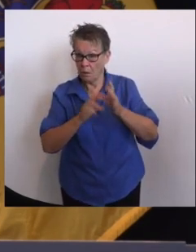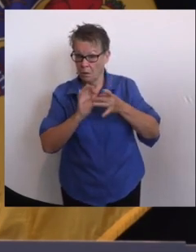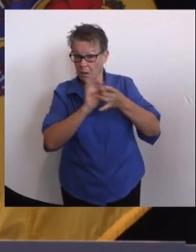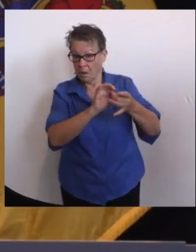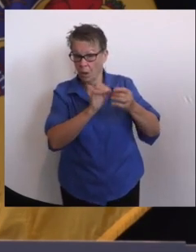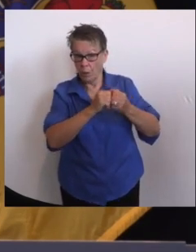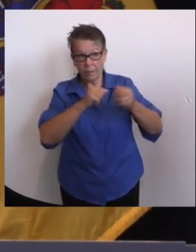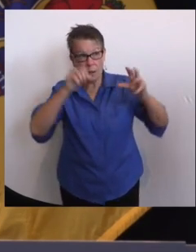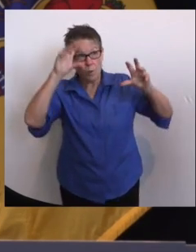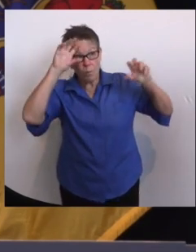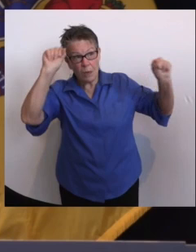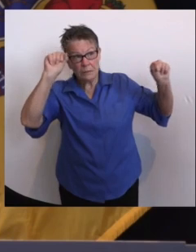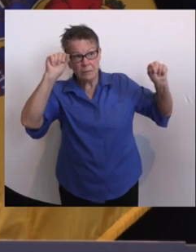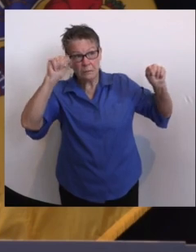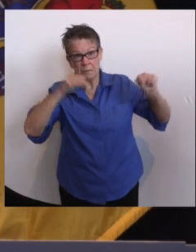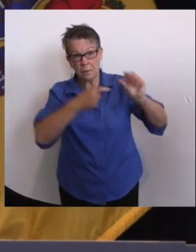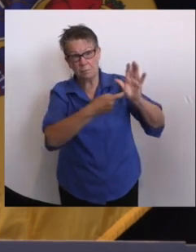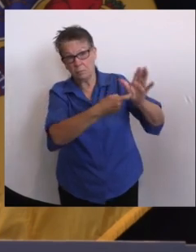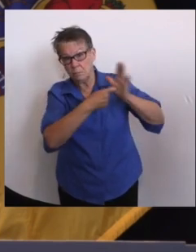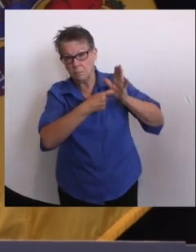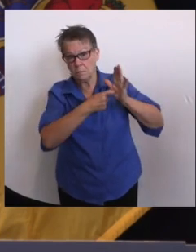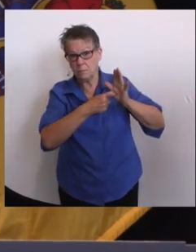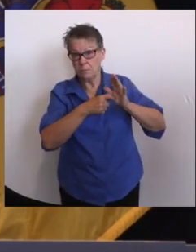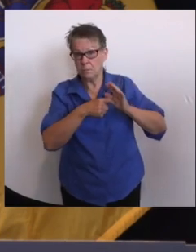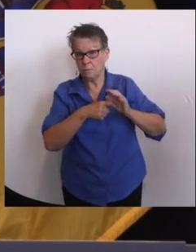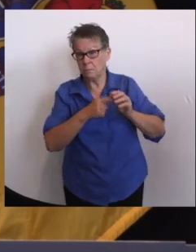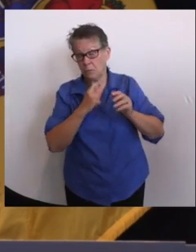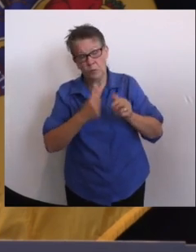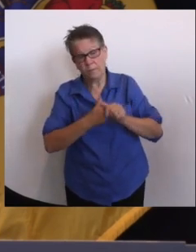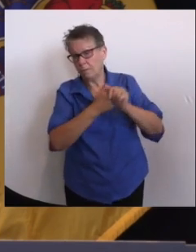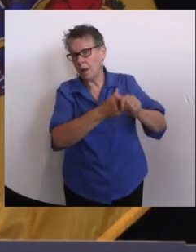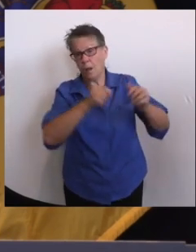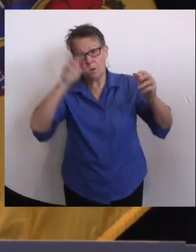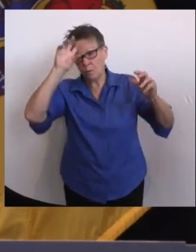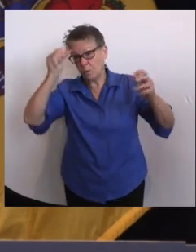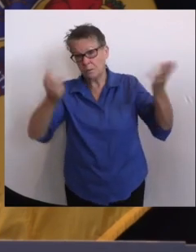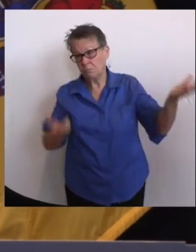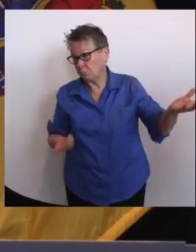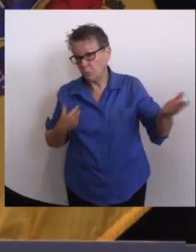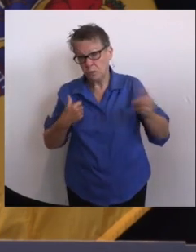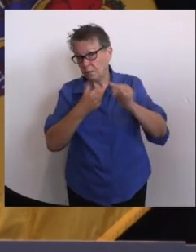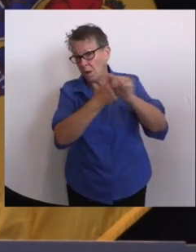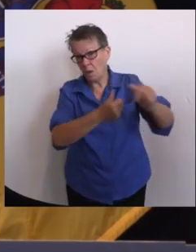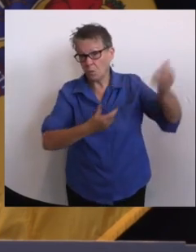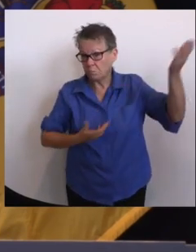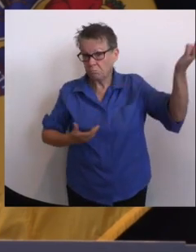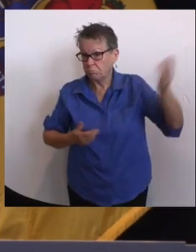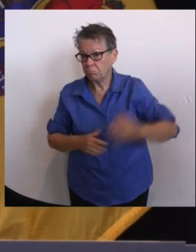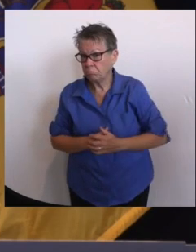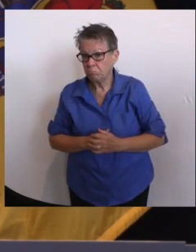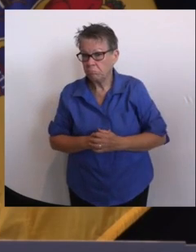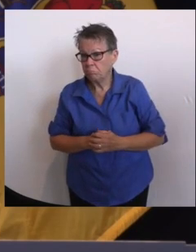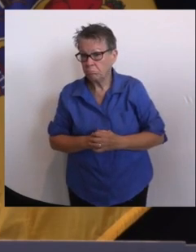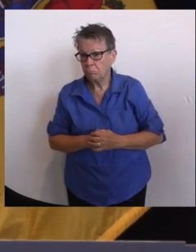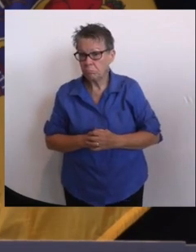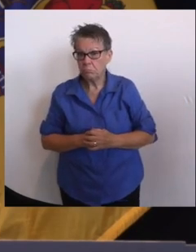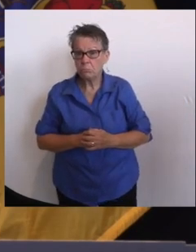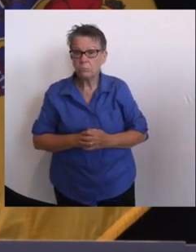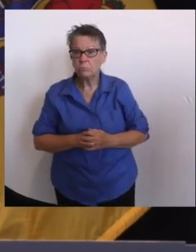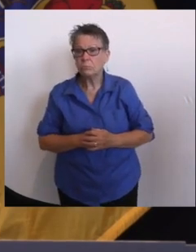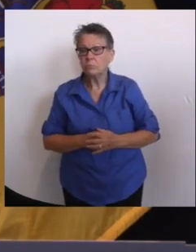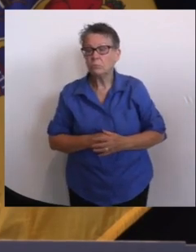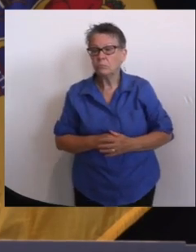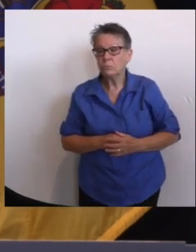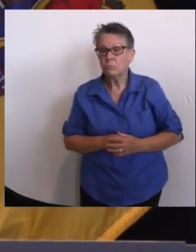hard. As it relates to the rest of the, I assume you mean the president's speech